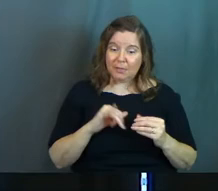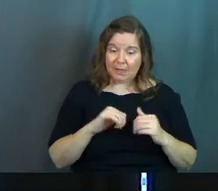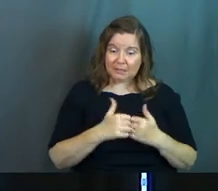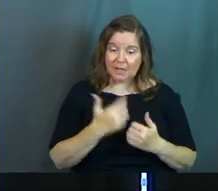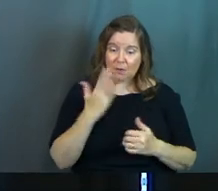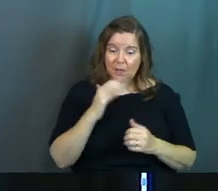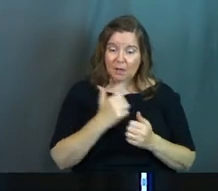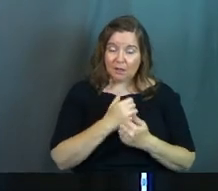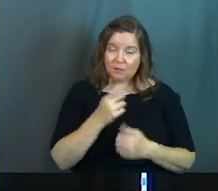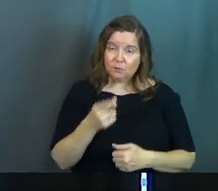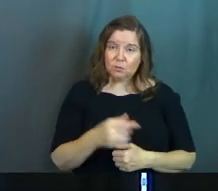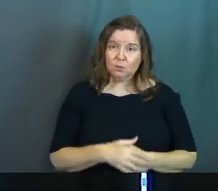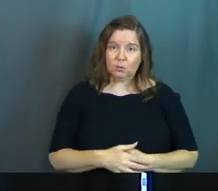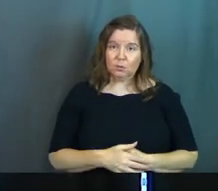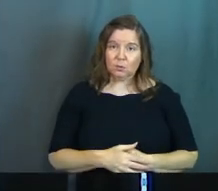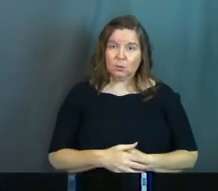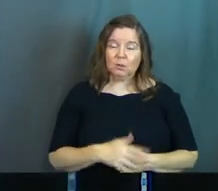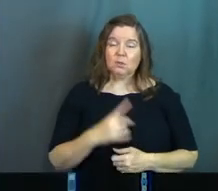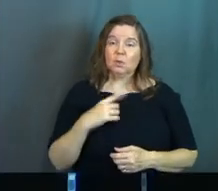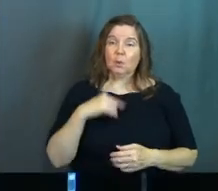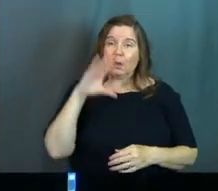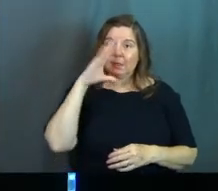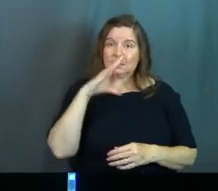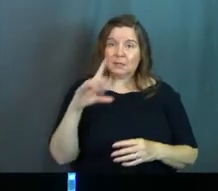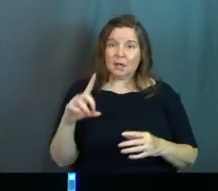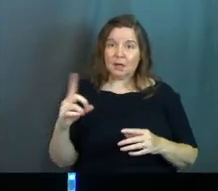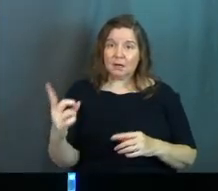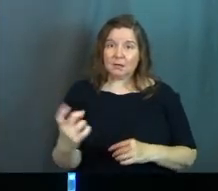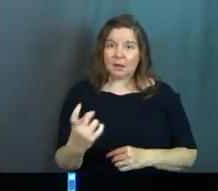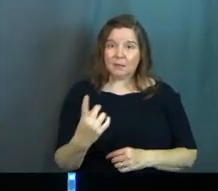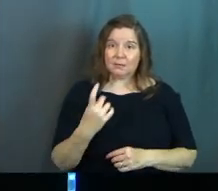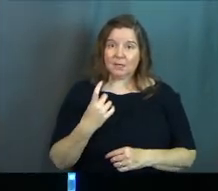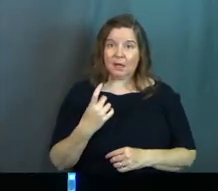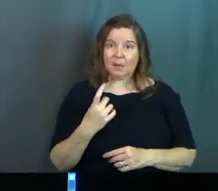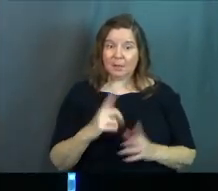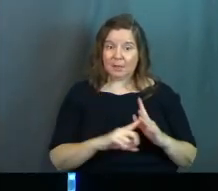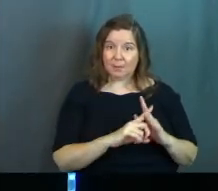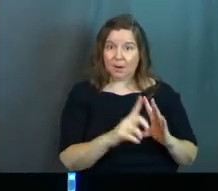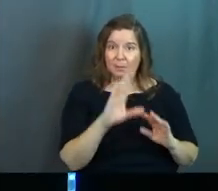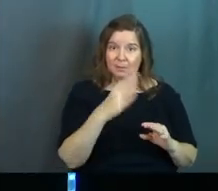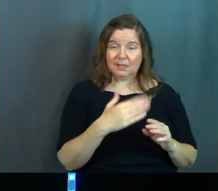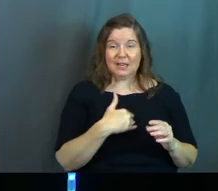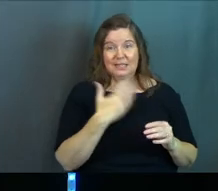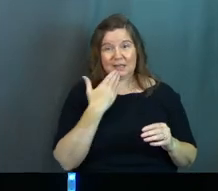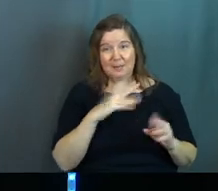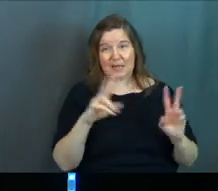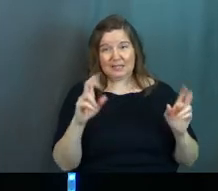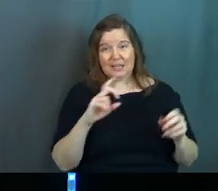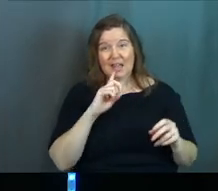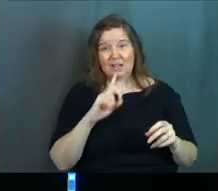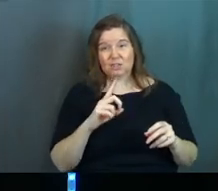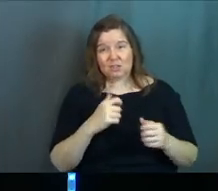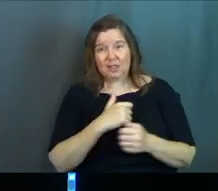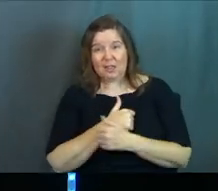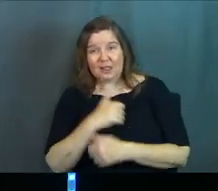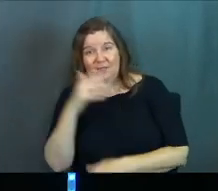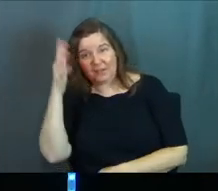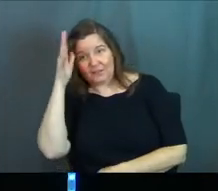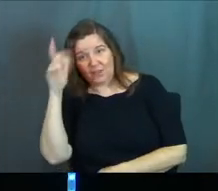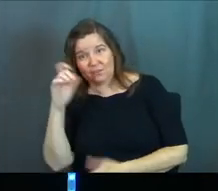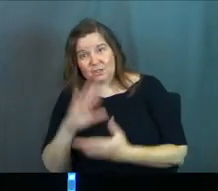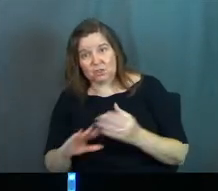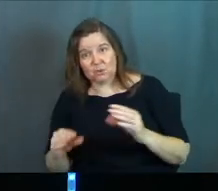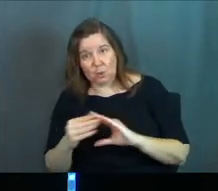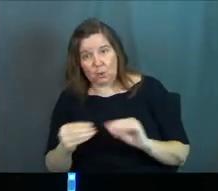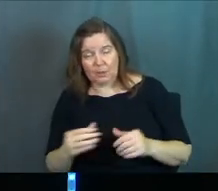That's how God loves you. And so when the son comes up the road and the prodigal son, by the way, it's a bad title. It's actually the loving father